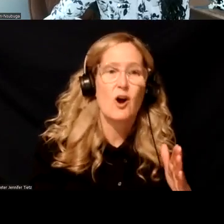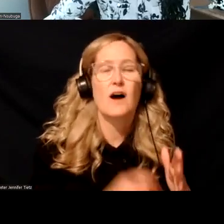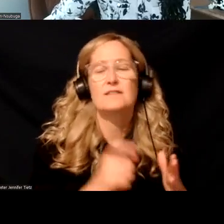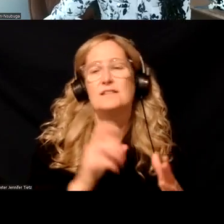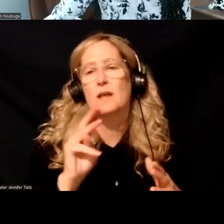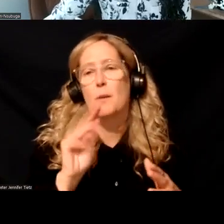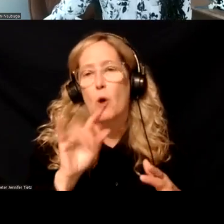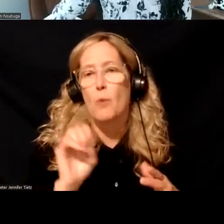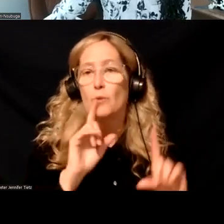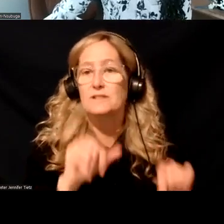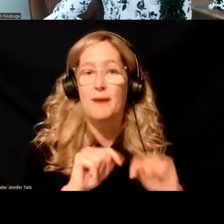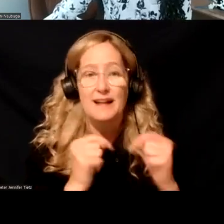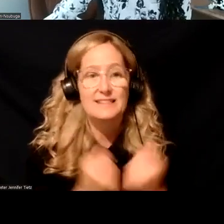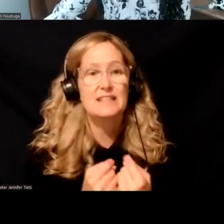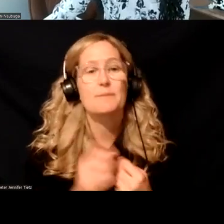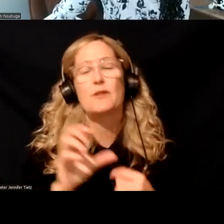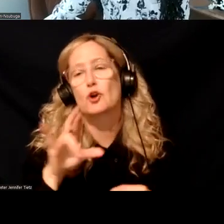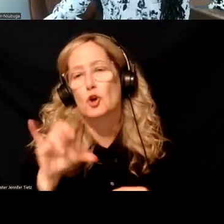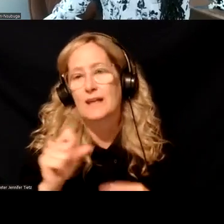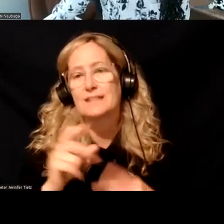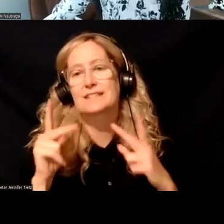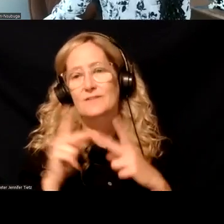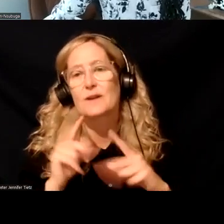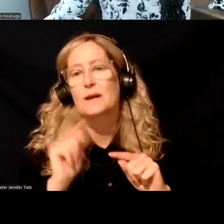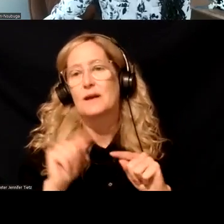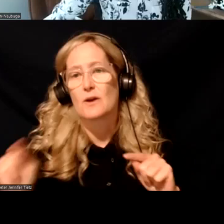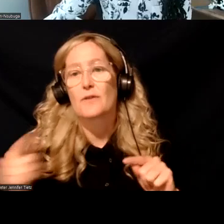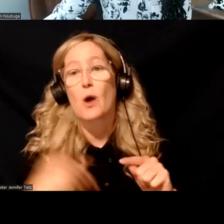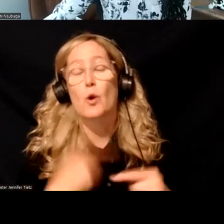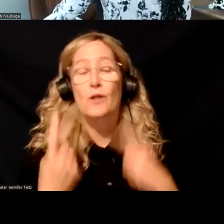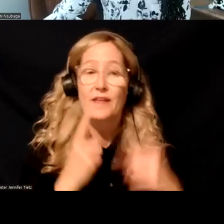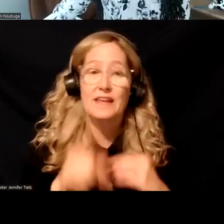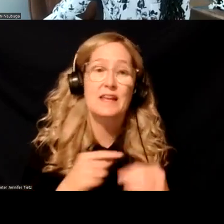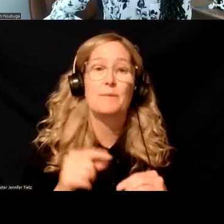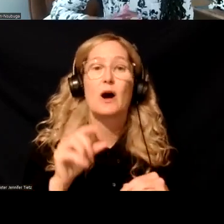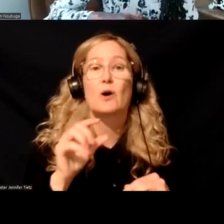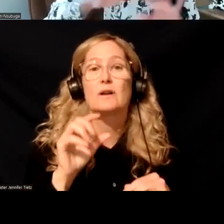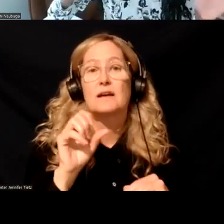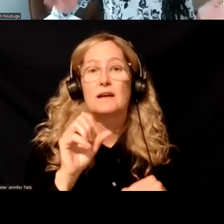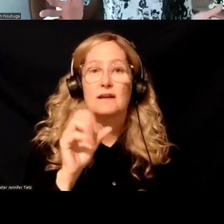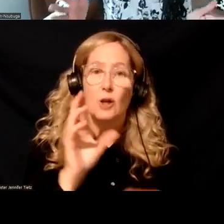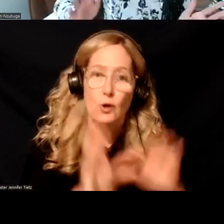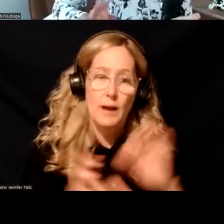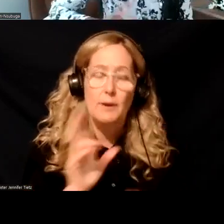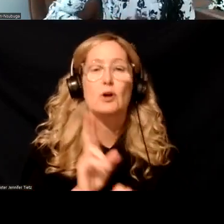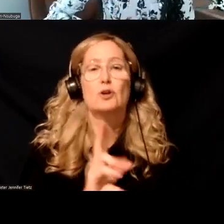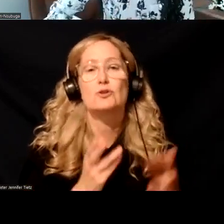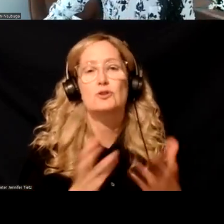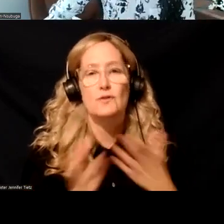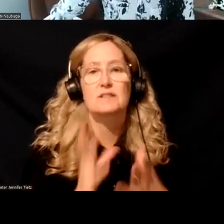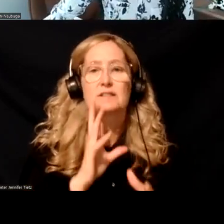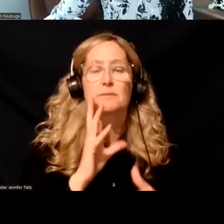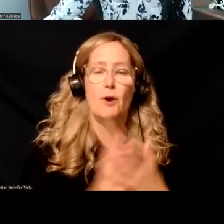teams, and the crisis facilities, making sure that we are thinking about substance use services as a part of the overall behavioral